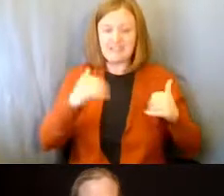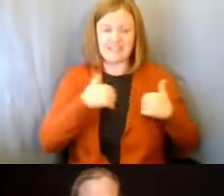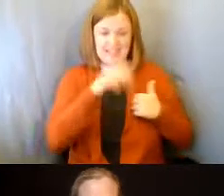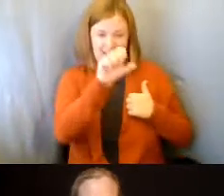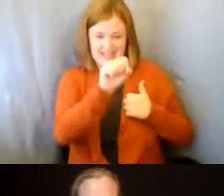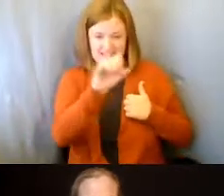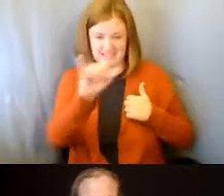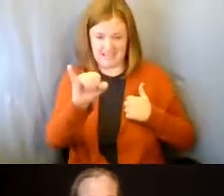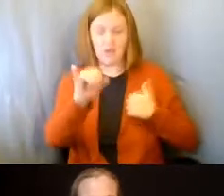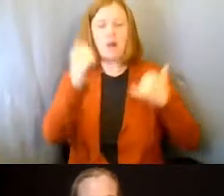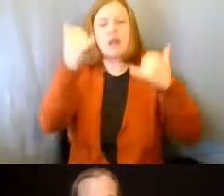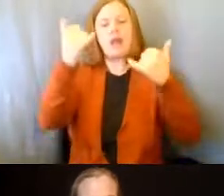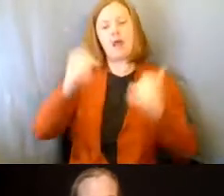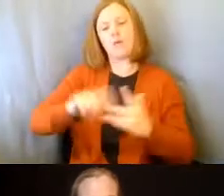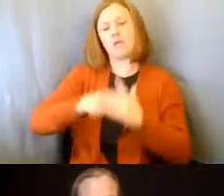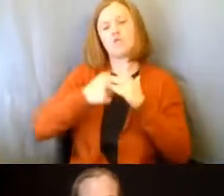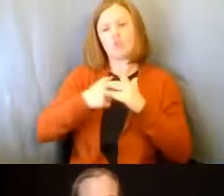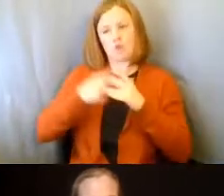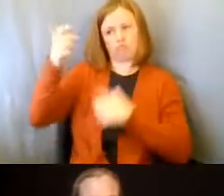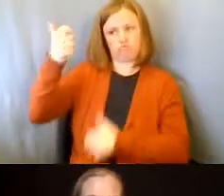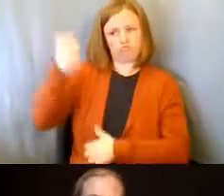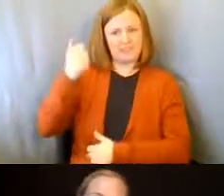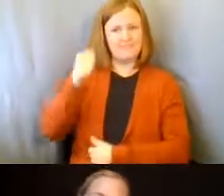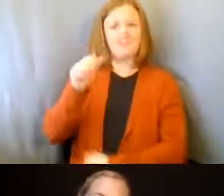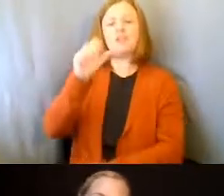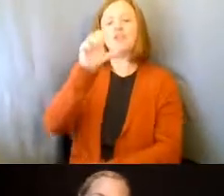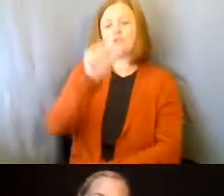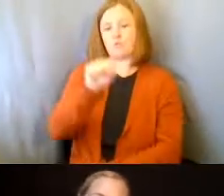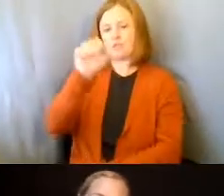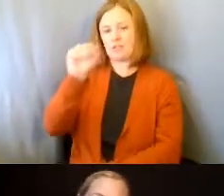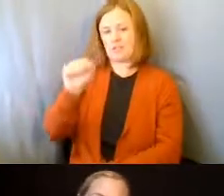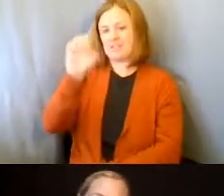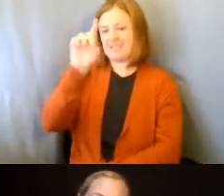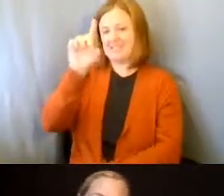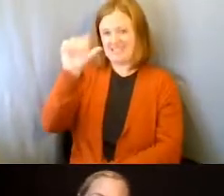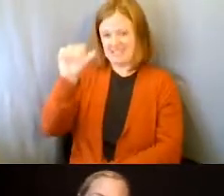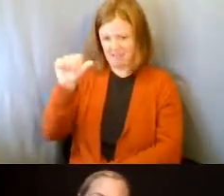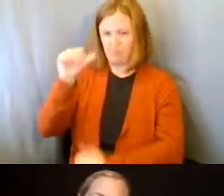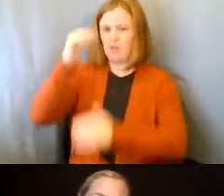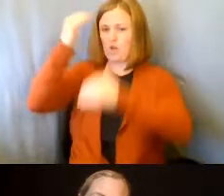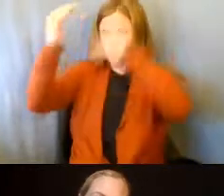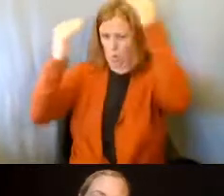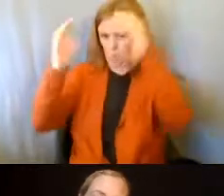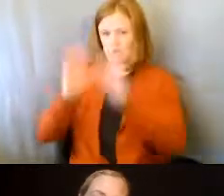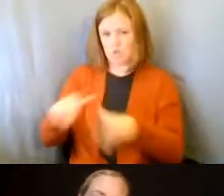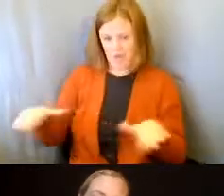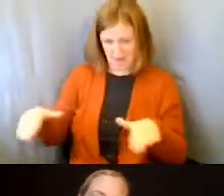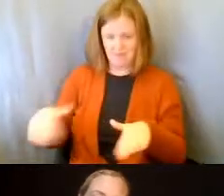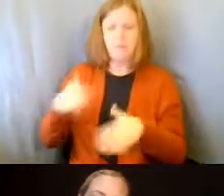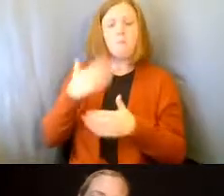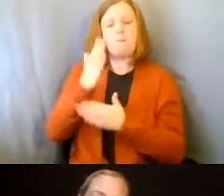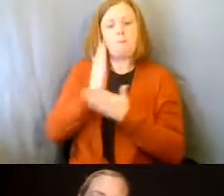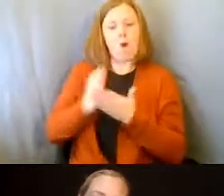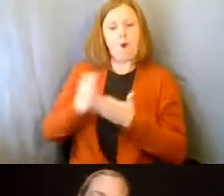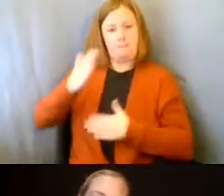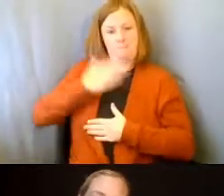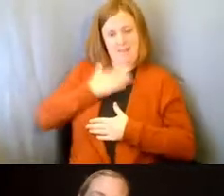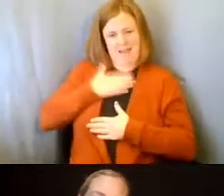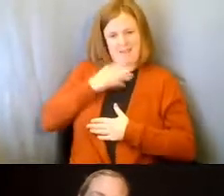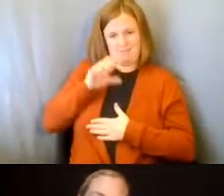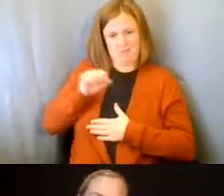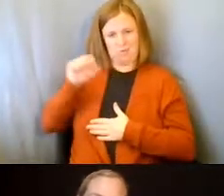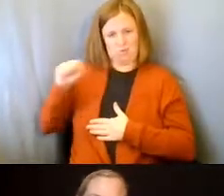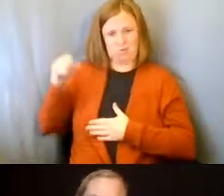he then can start receiving Social Security Disabled Adult Child. He can get a portion of my Social